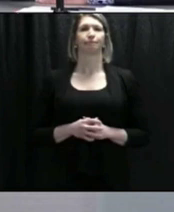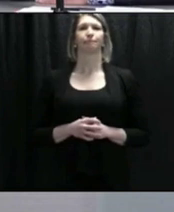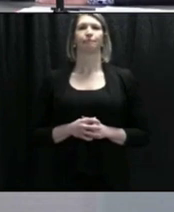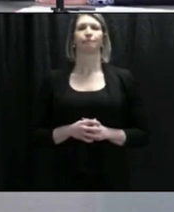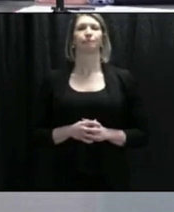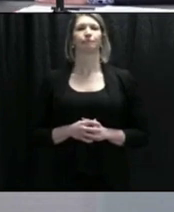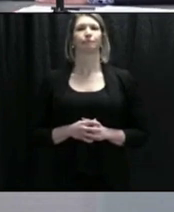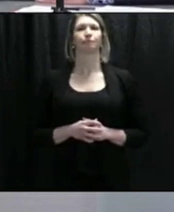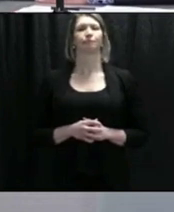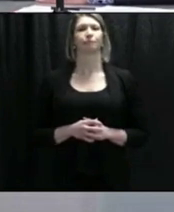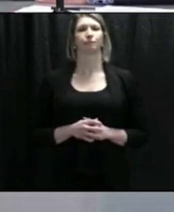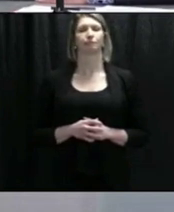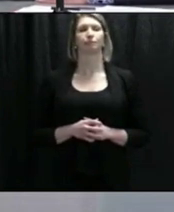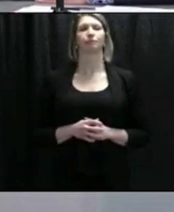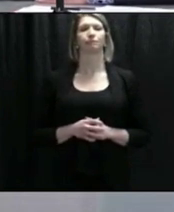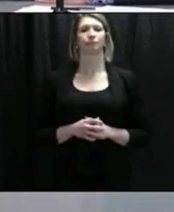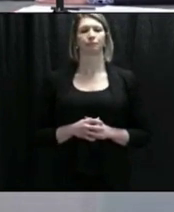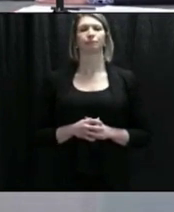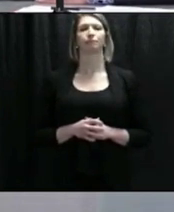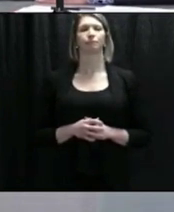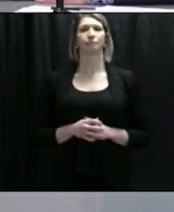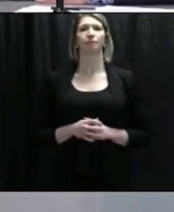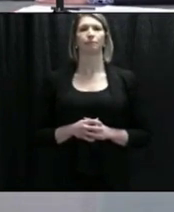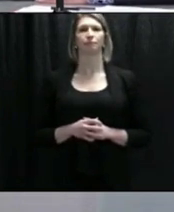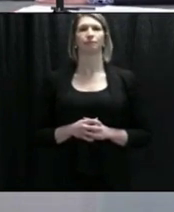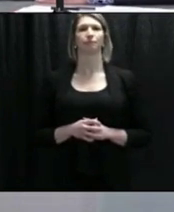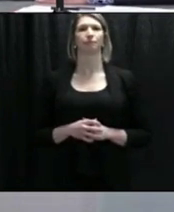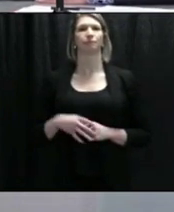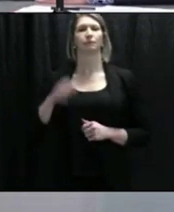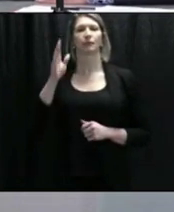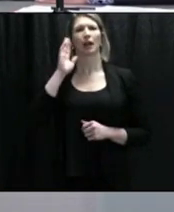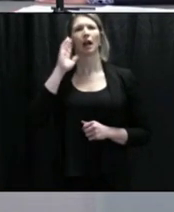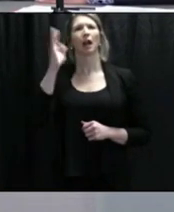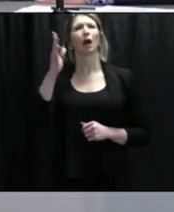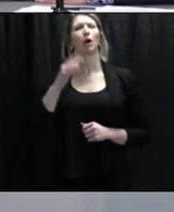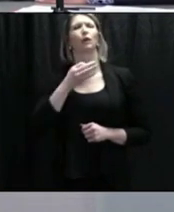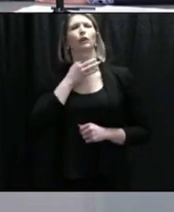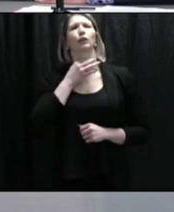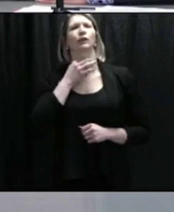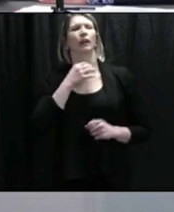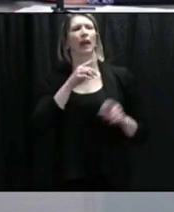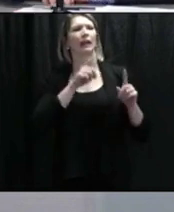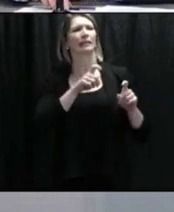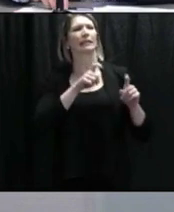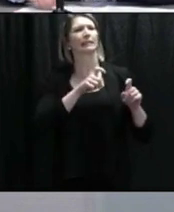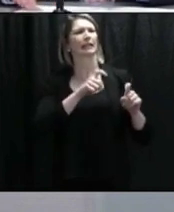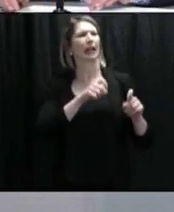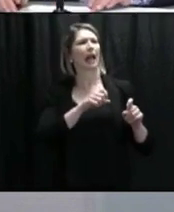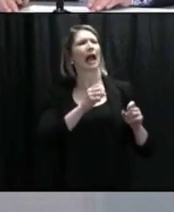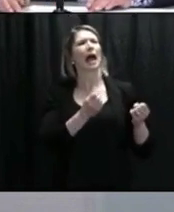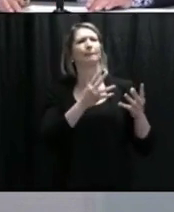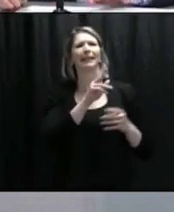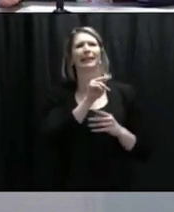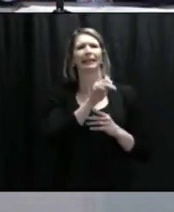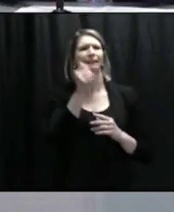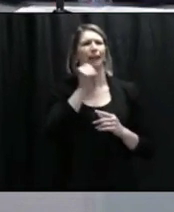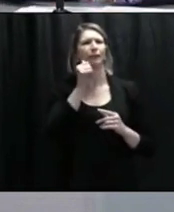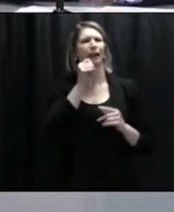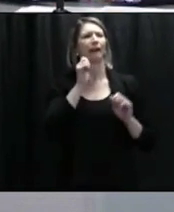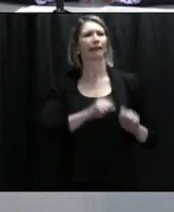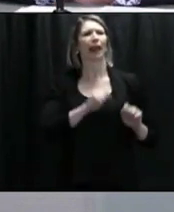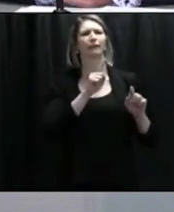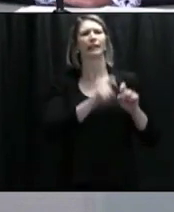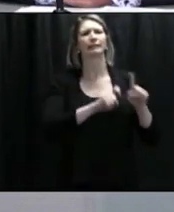Hello. I'm wondering about testing capacity for the province. How many people can be tested per day in Newfoundland and Labrador right now?